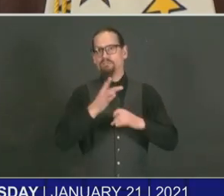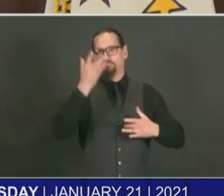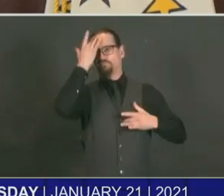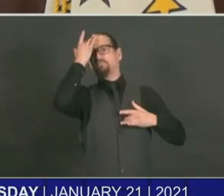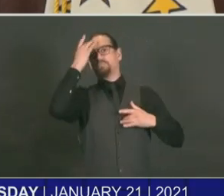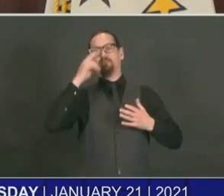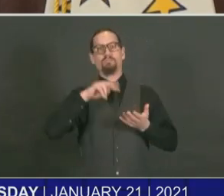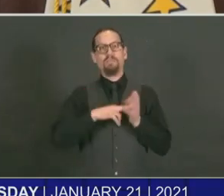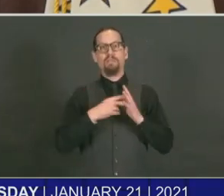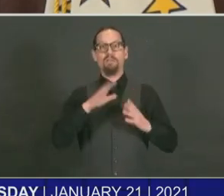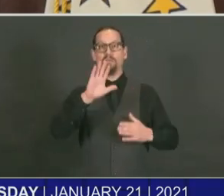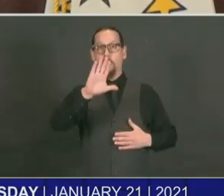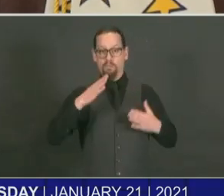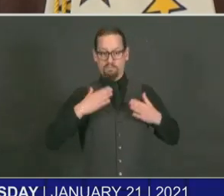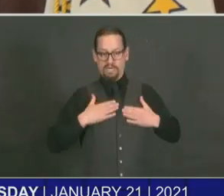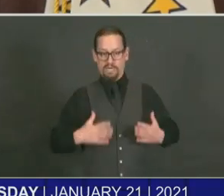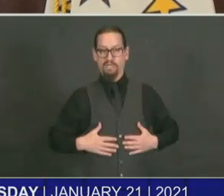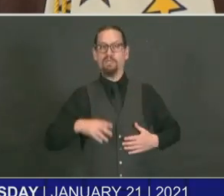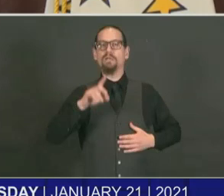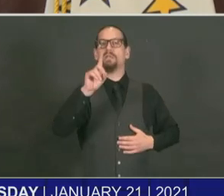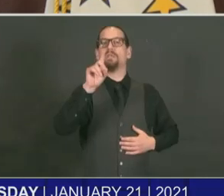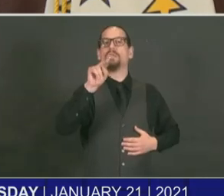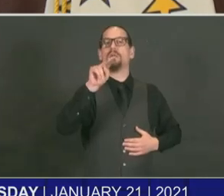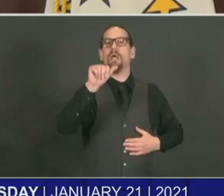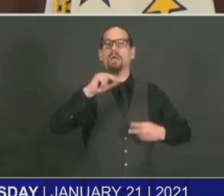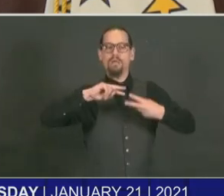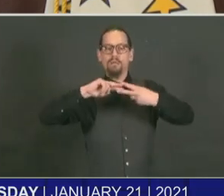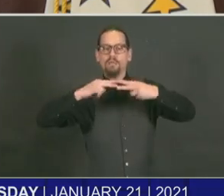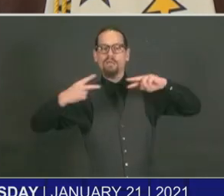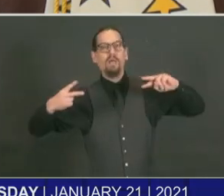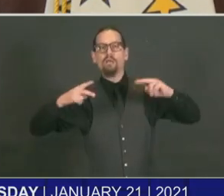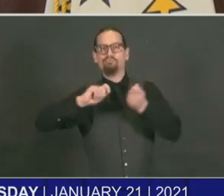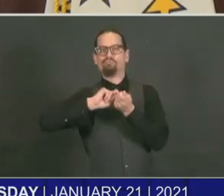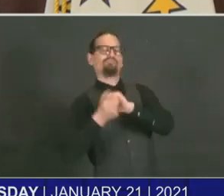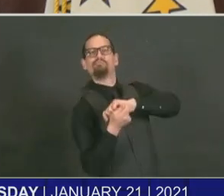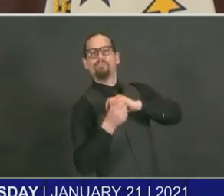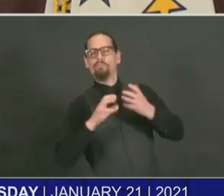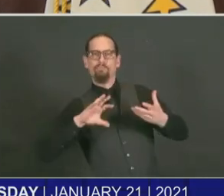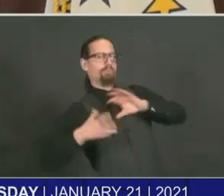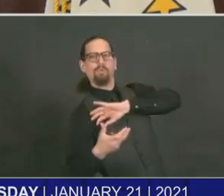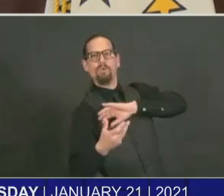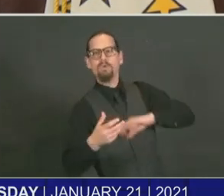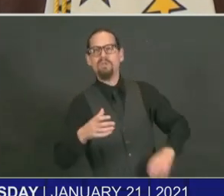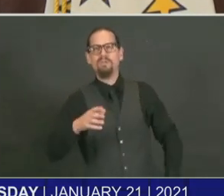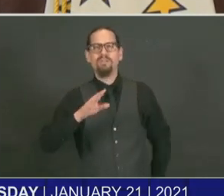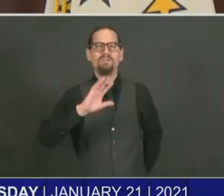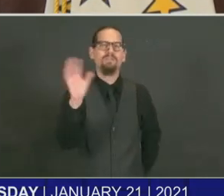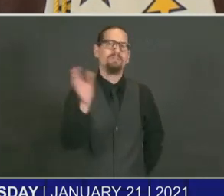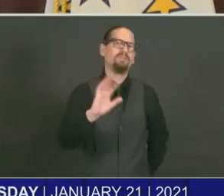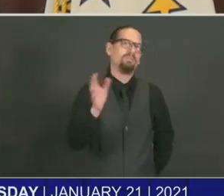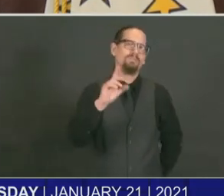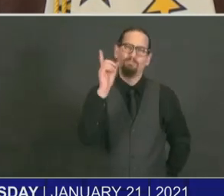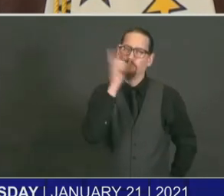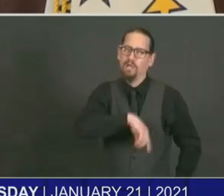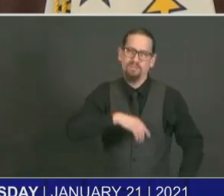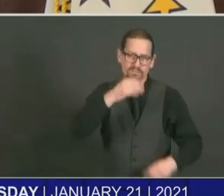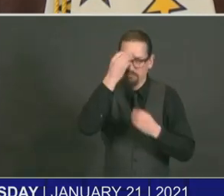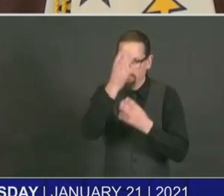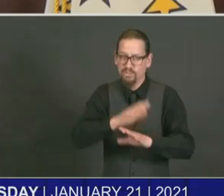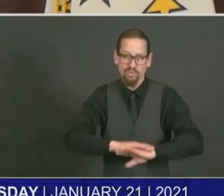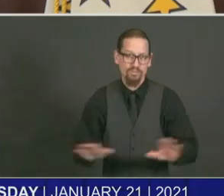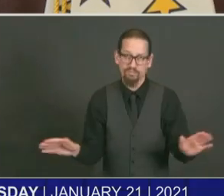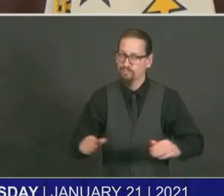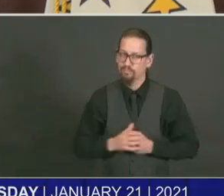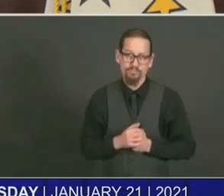misinformation. We understand that a lot of people have questions, which is great. Again, a lot of interest in this vaccine, which we are thrilled